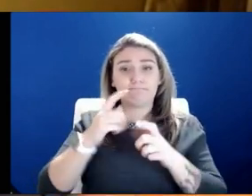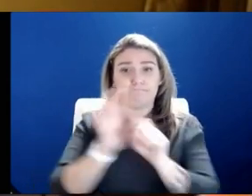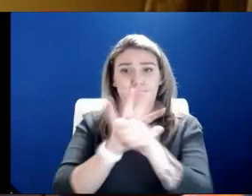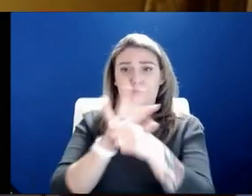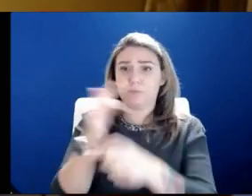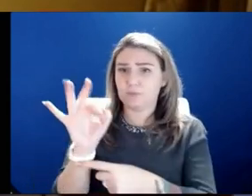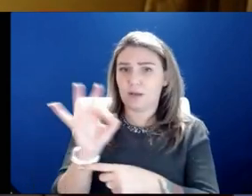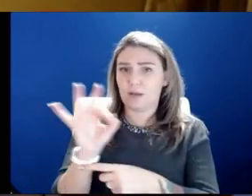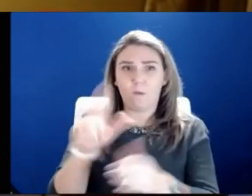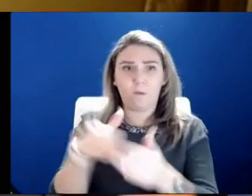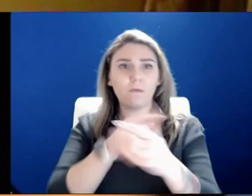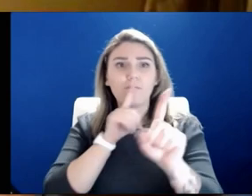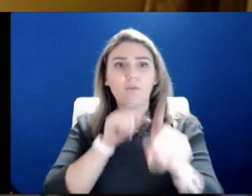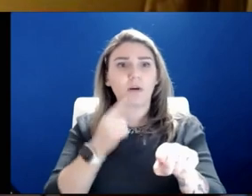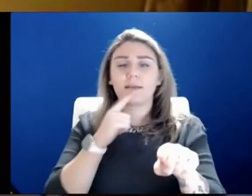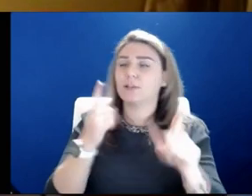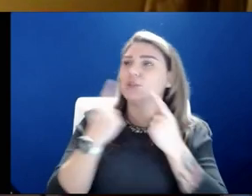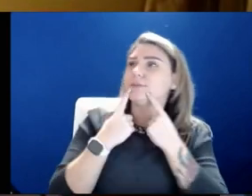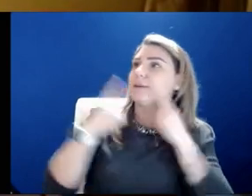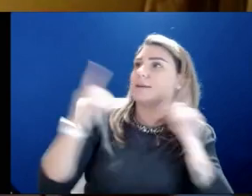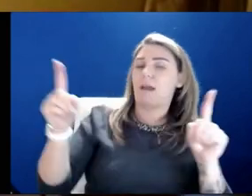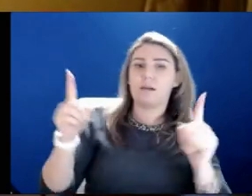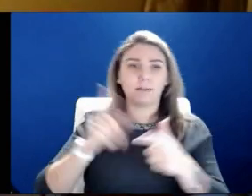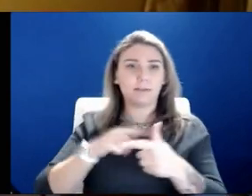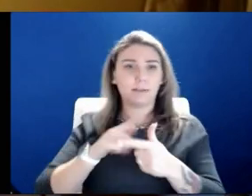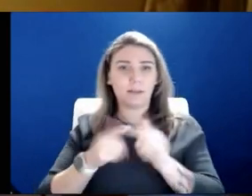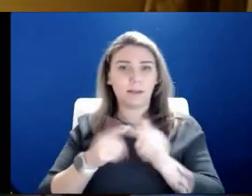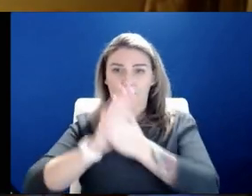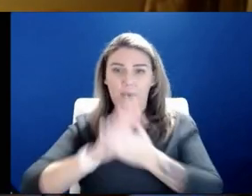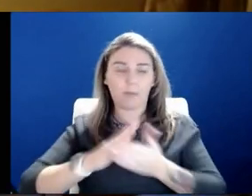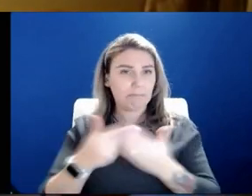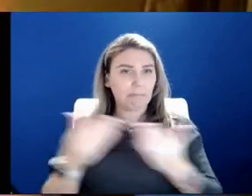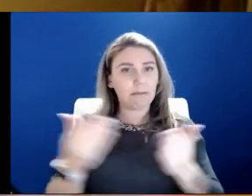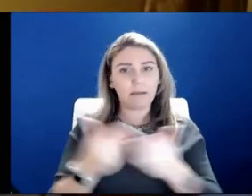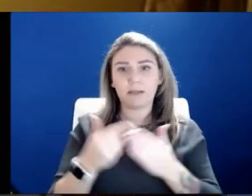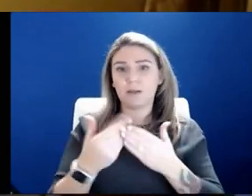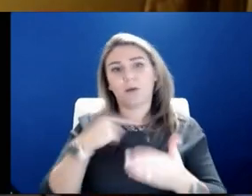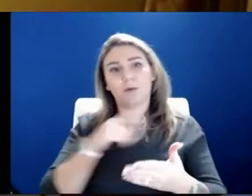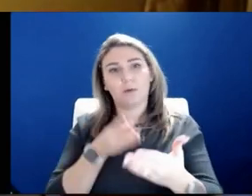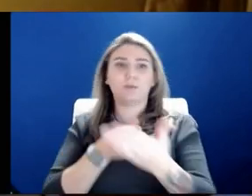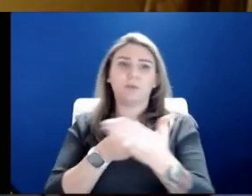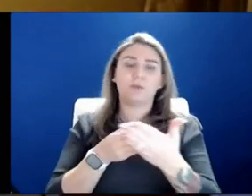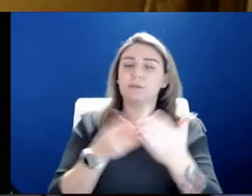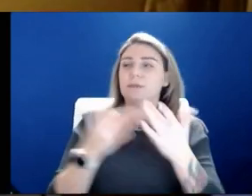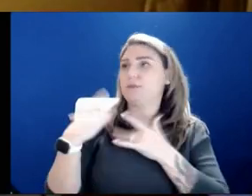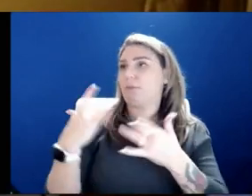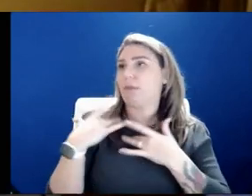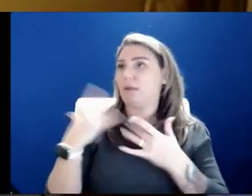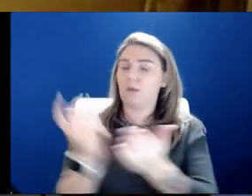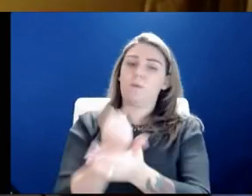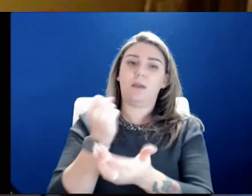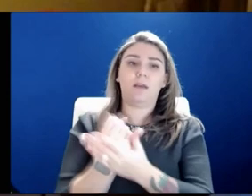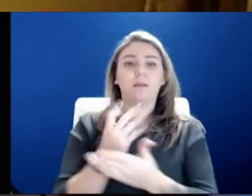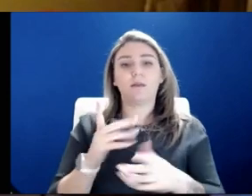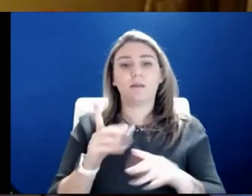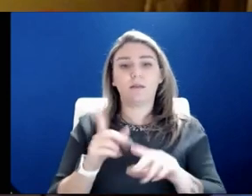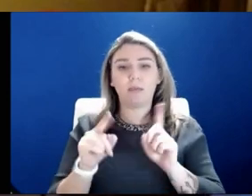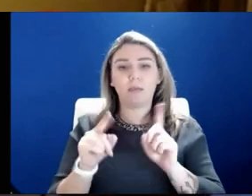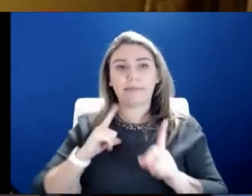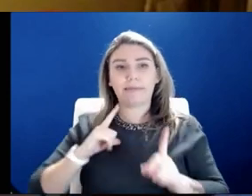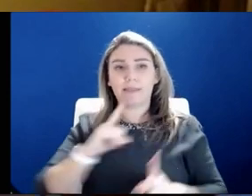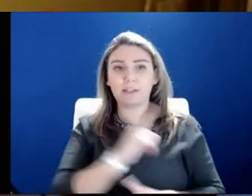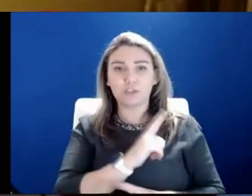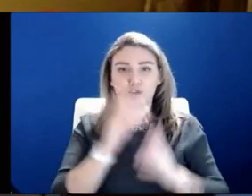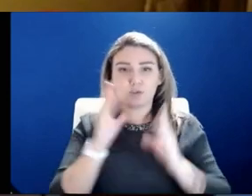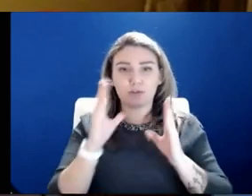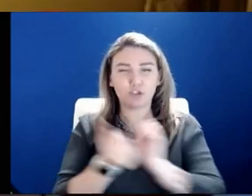things that I would just be able to announce. They become a thing. We'd get sued. We'd usually win, but that was how it went. The legislature changed it in a